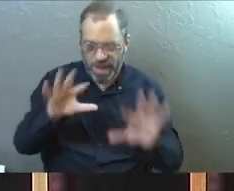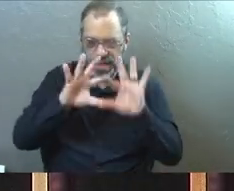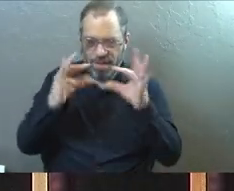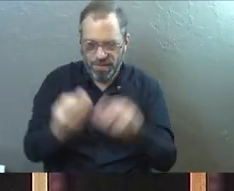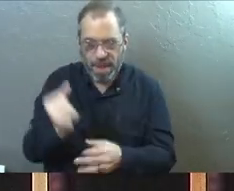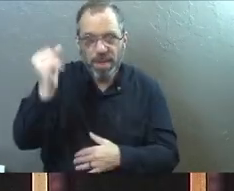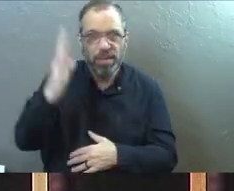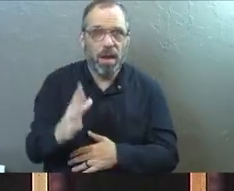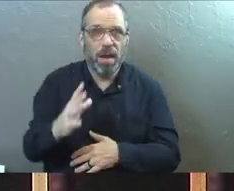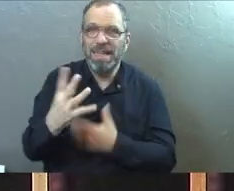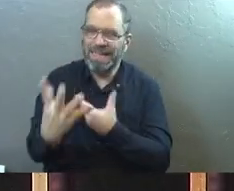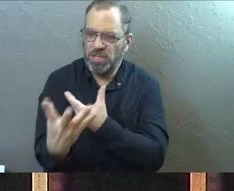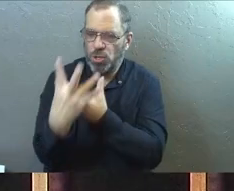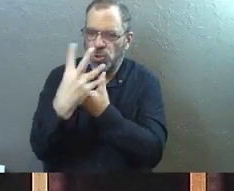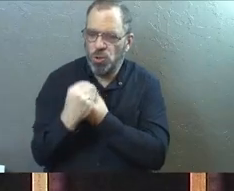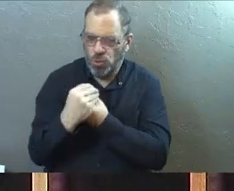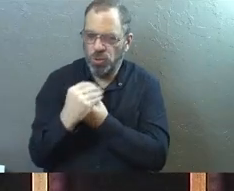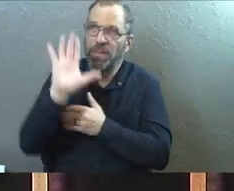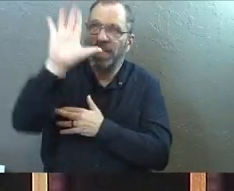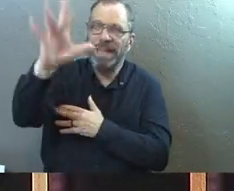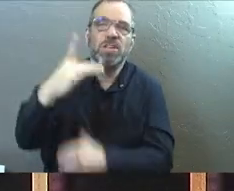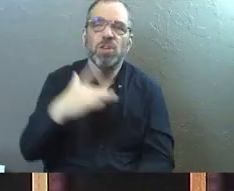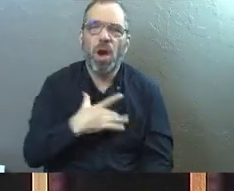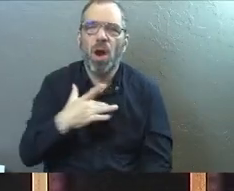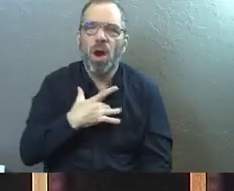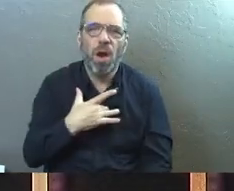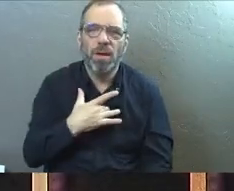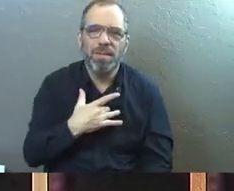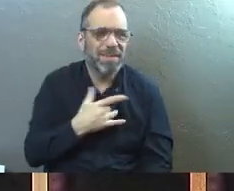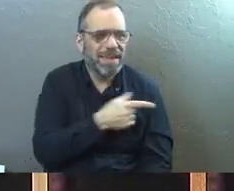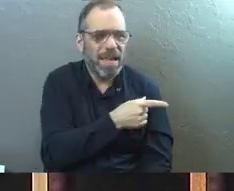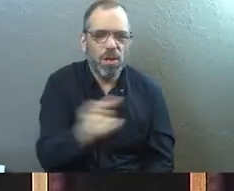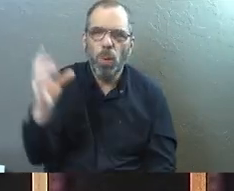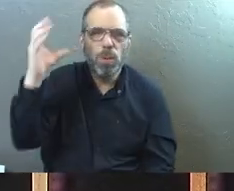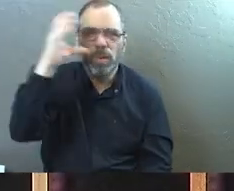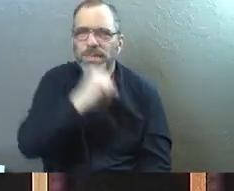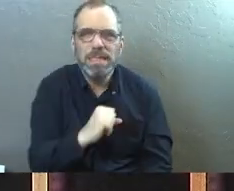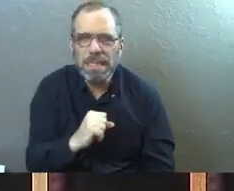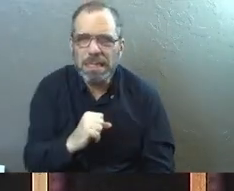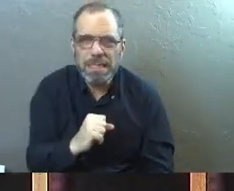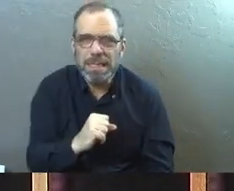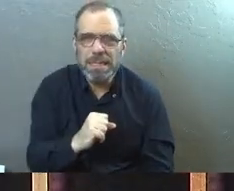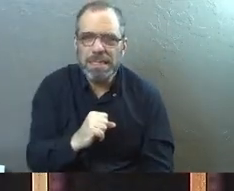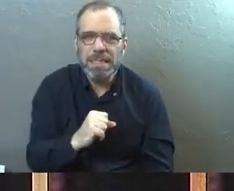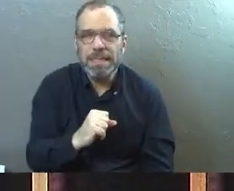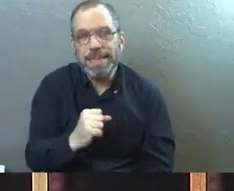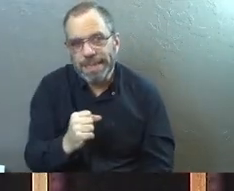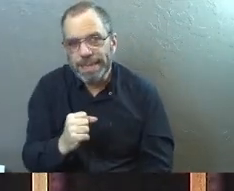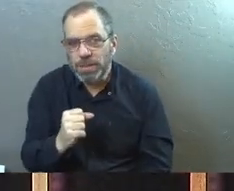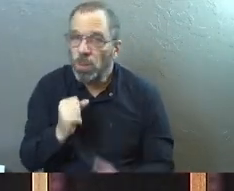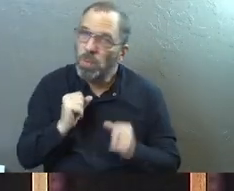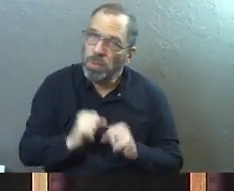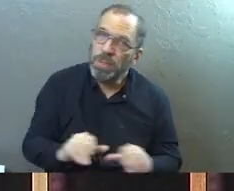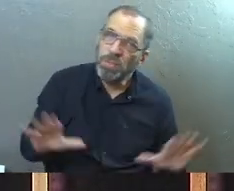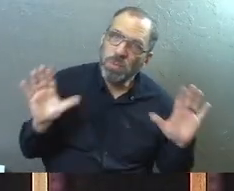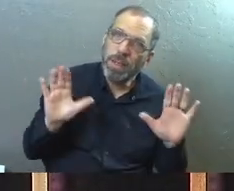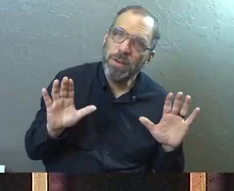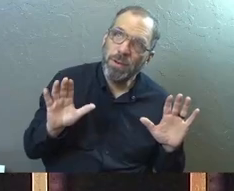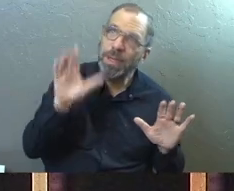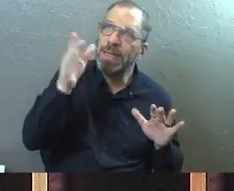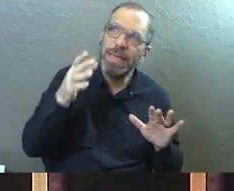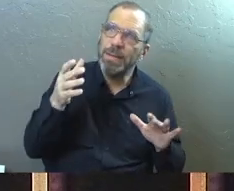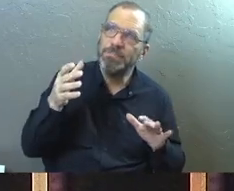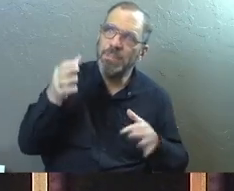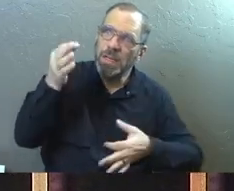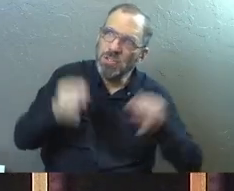family of God. That is the inclusivity in the heart of the Father that nobody would miss out on it and to get there we surrender. We let him be